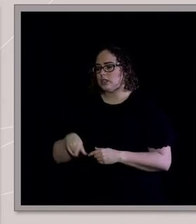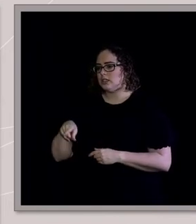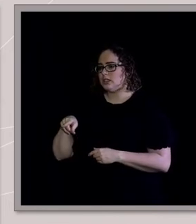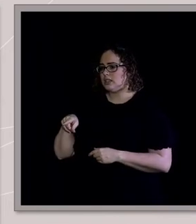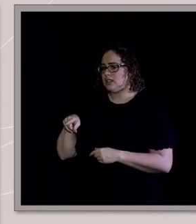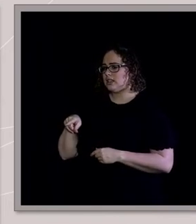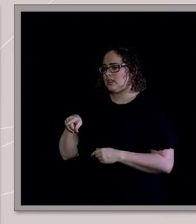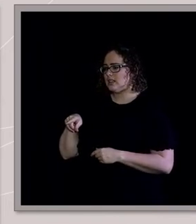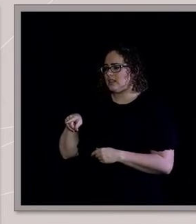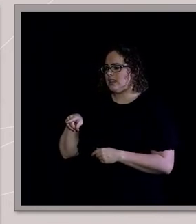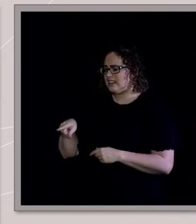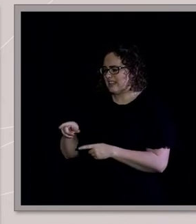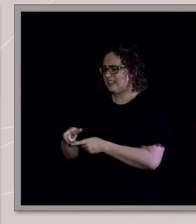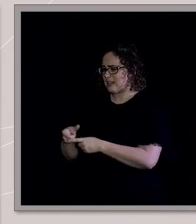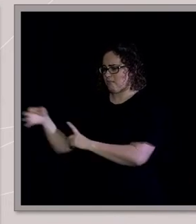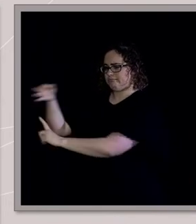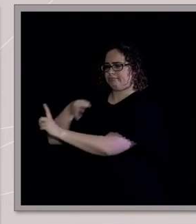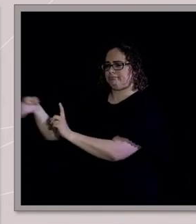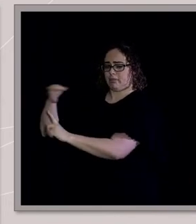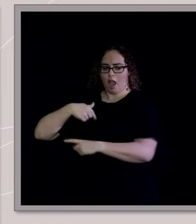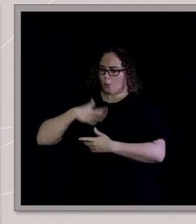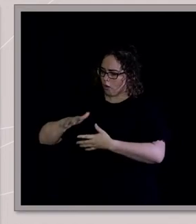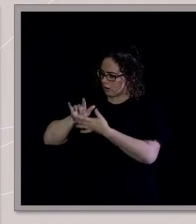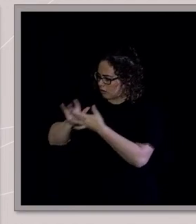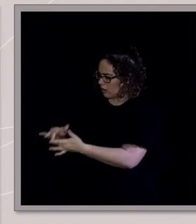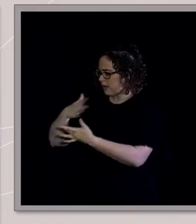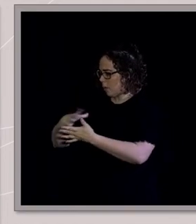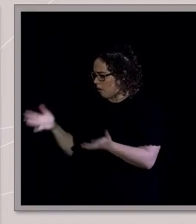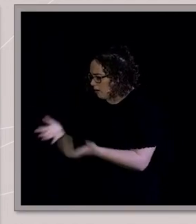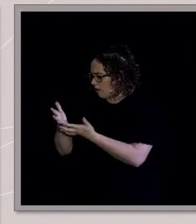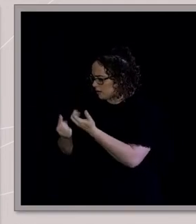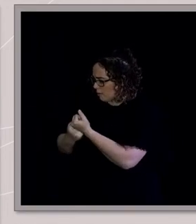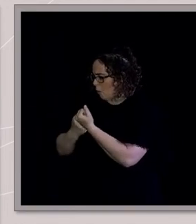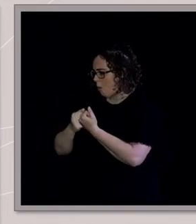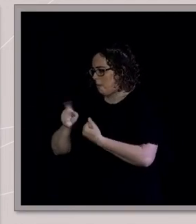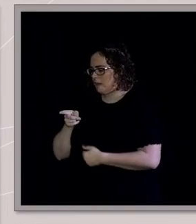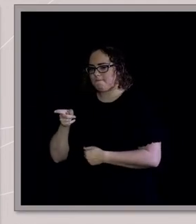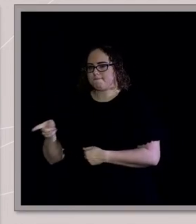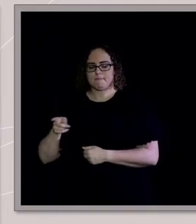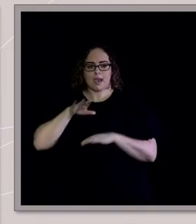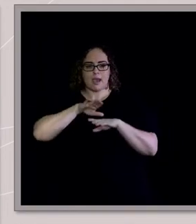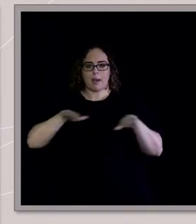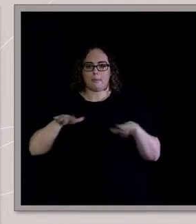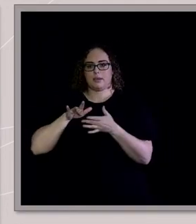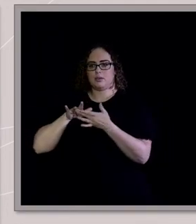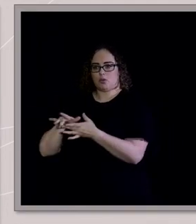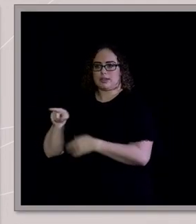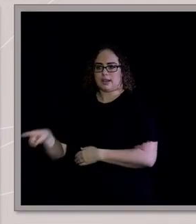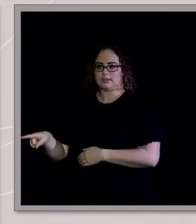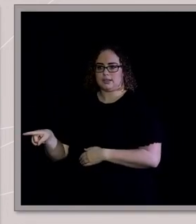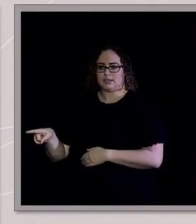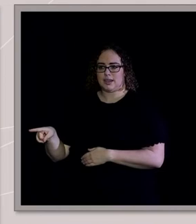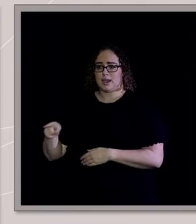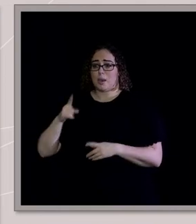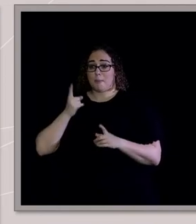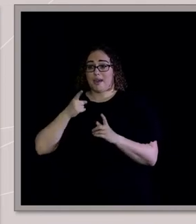And it was horrible. It was disgusting. And we knew that we could feel it. And we did stay in touch with him, even though that